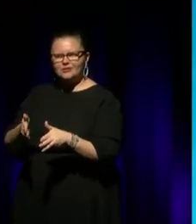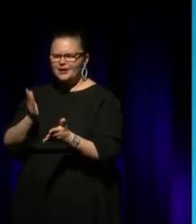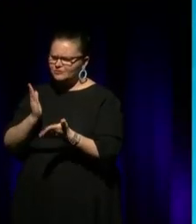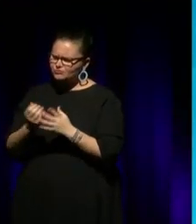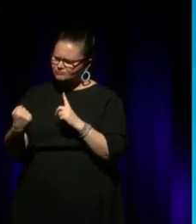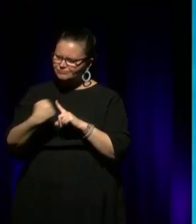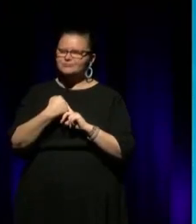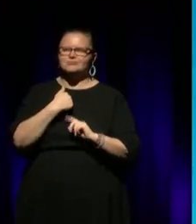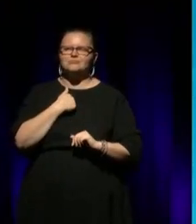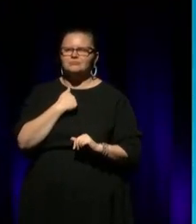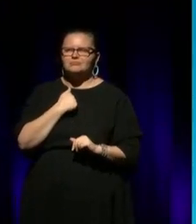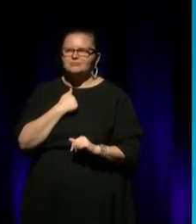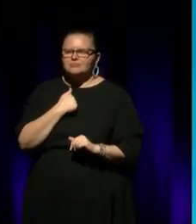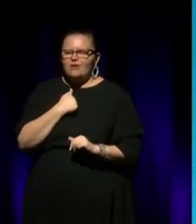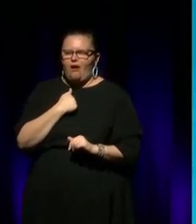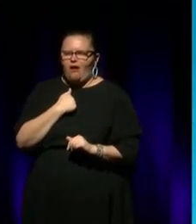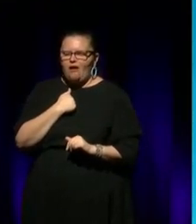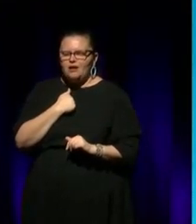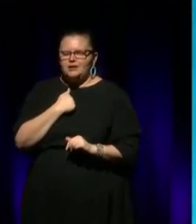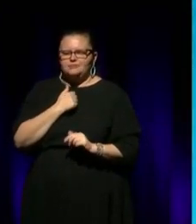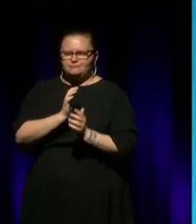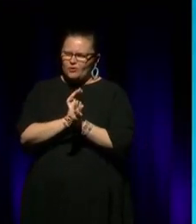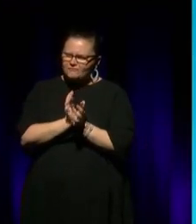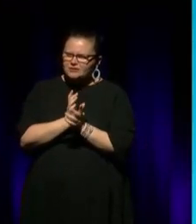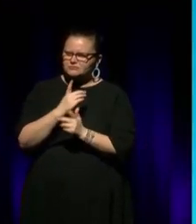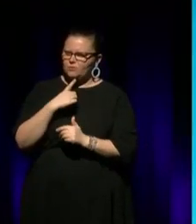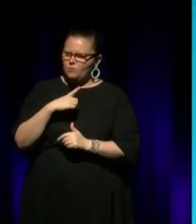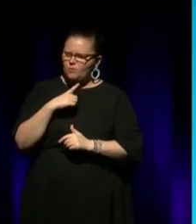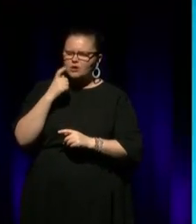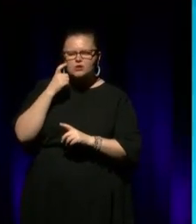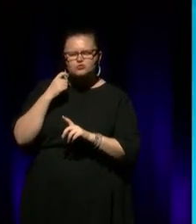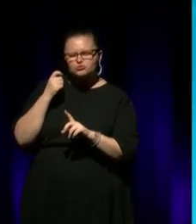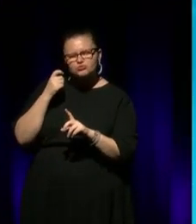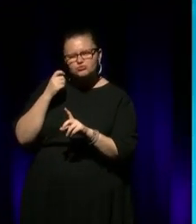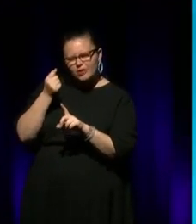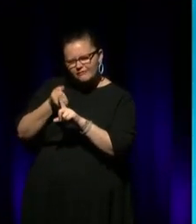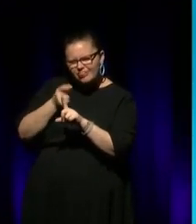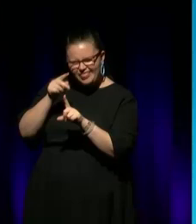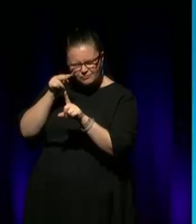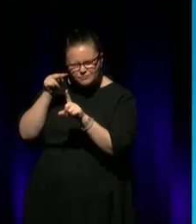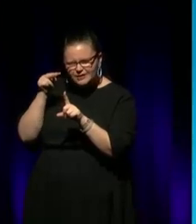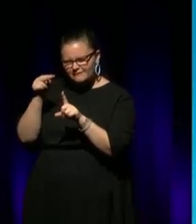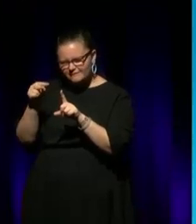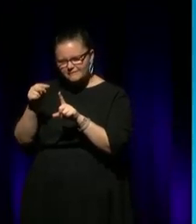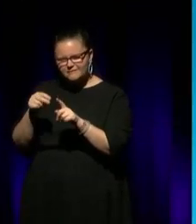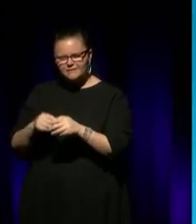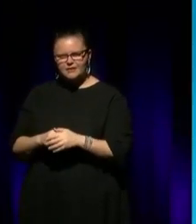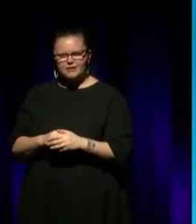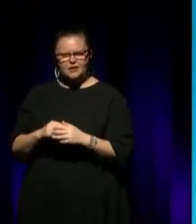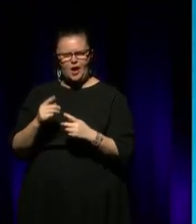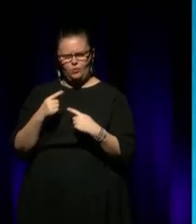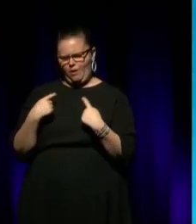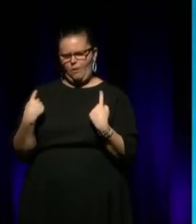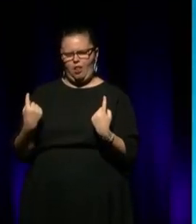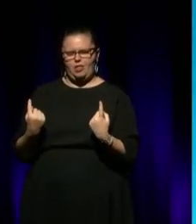part of my drive at Bankara is to really just fight for that perspective and that receding perspective. And we all do that